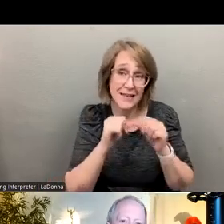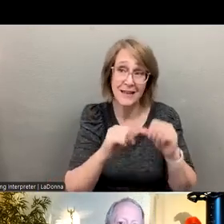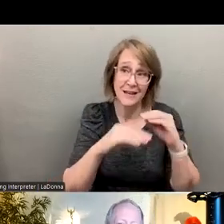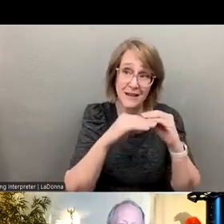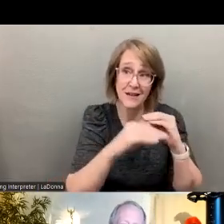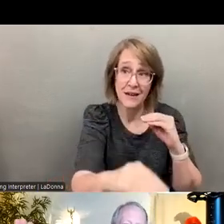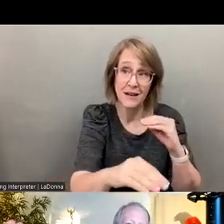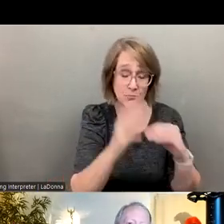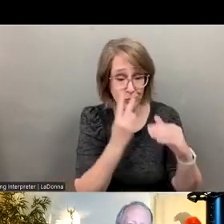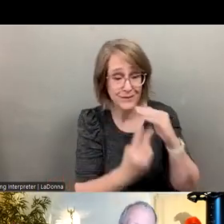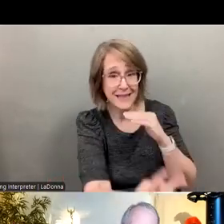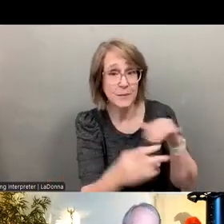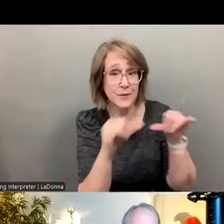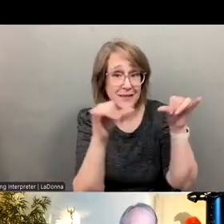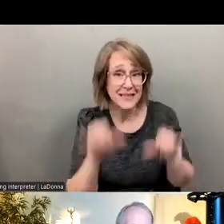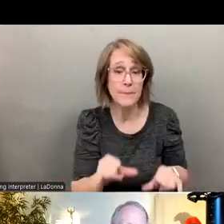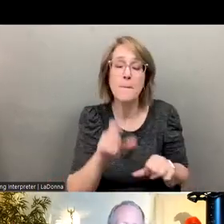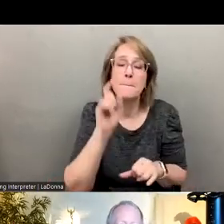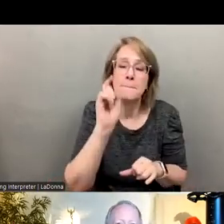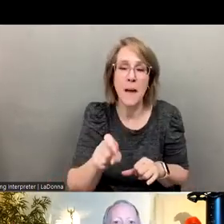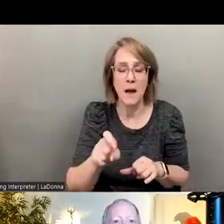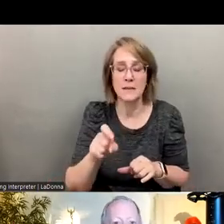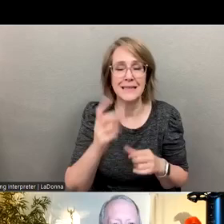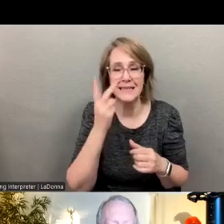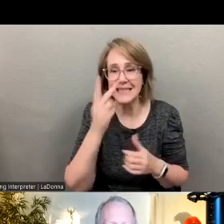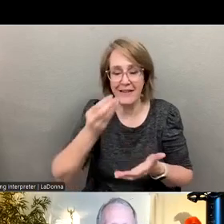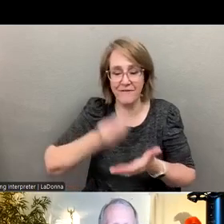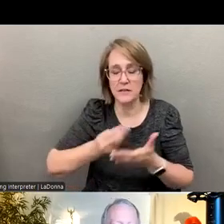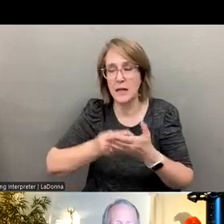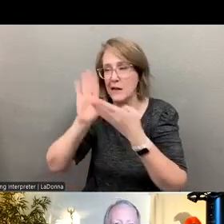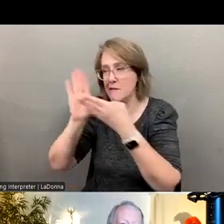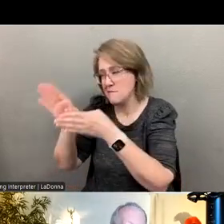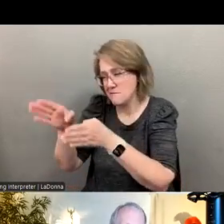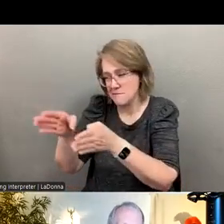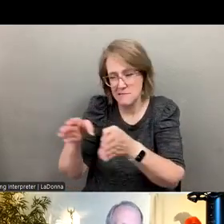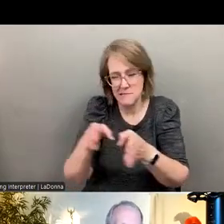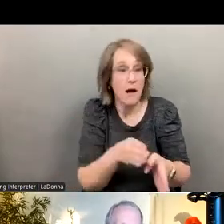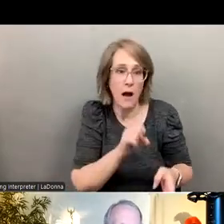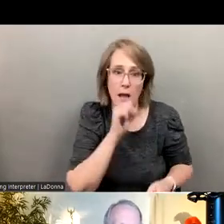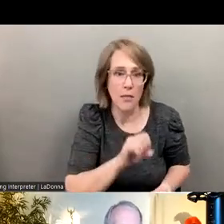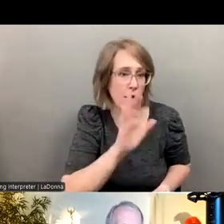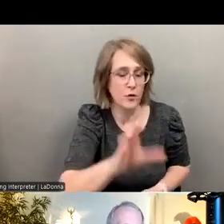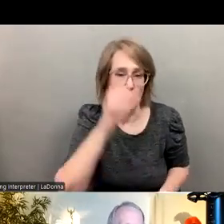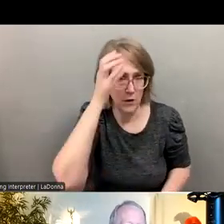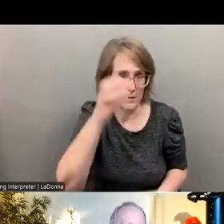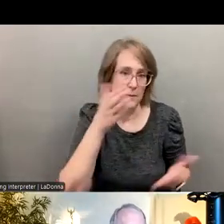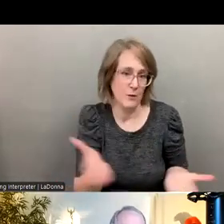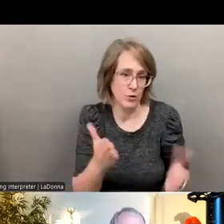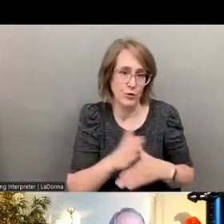system, we've got to start to redirect those resources, do it in an intelligent way. And I love the methodology you shared today.